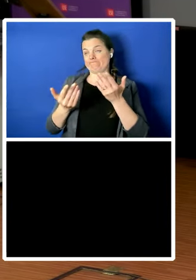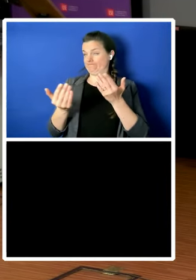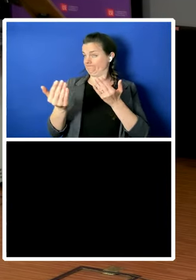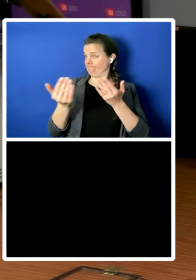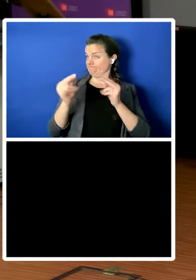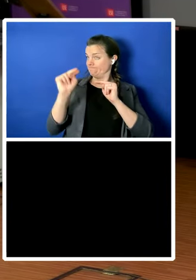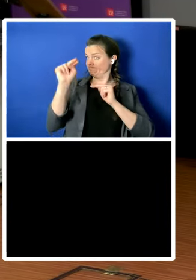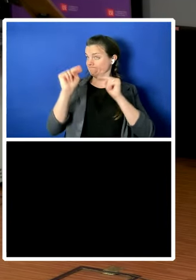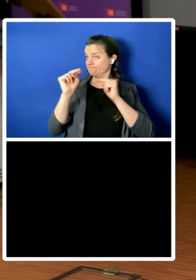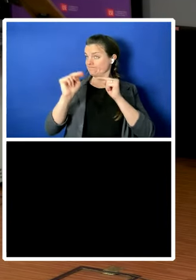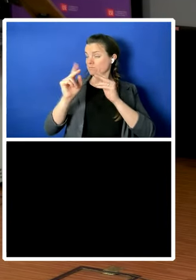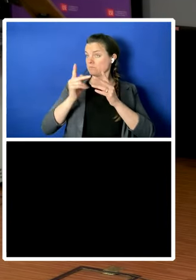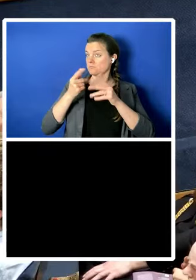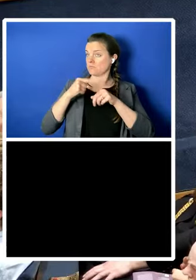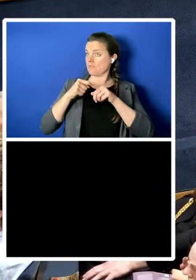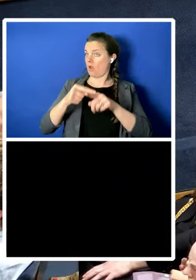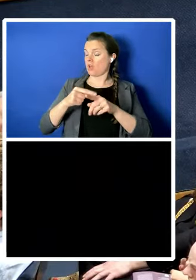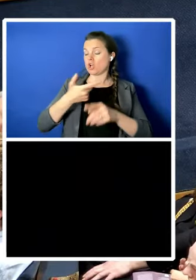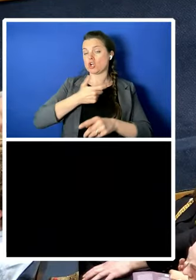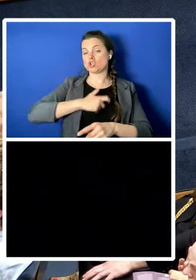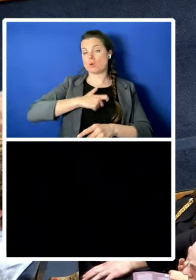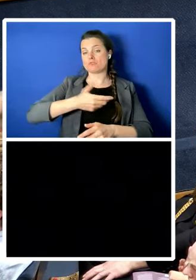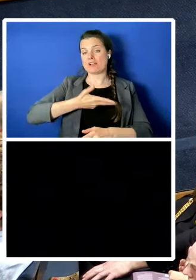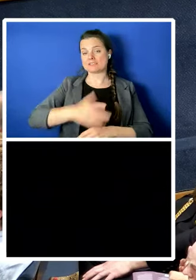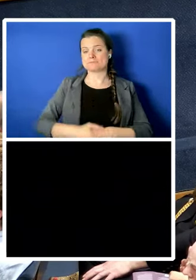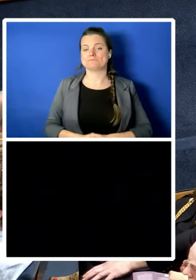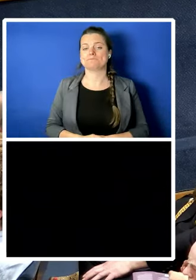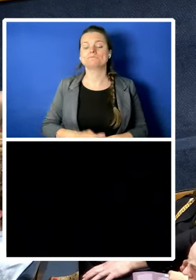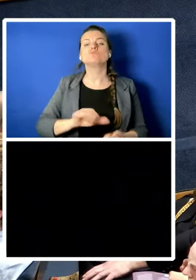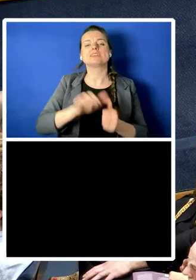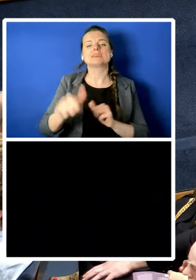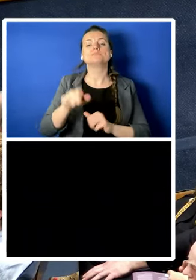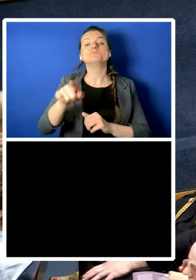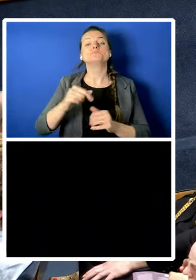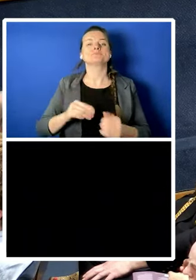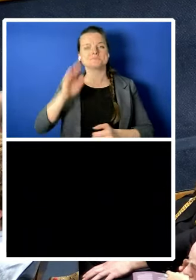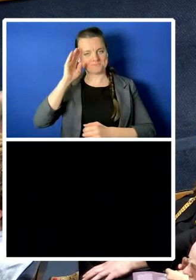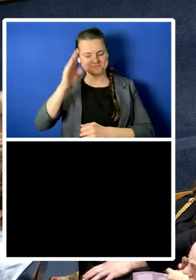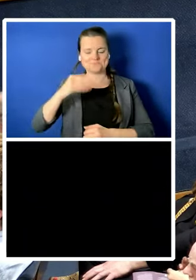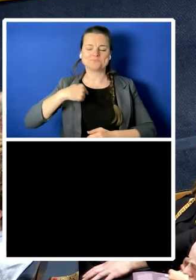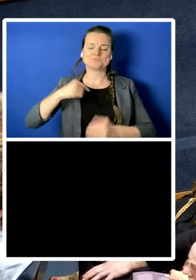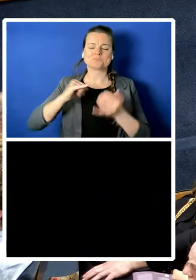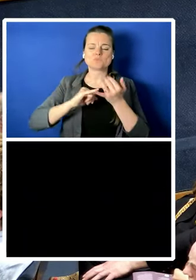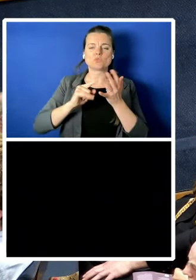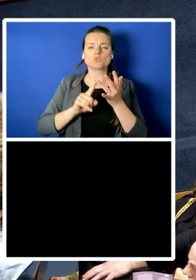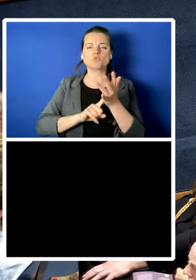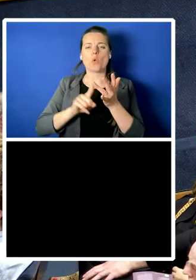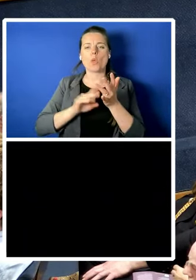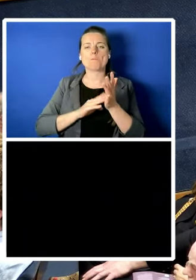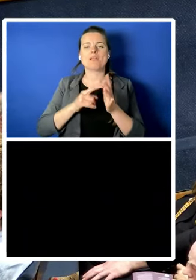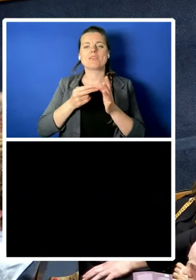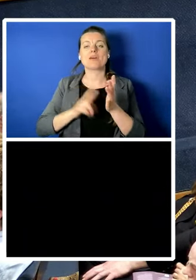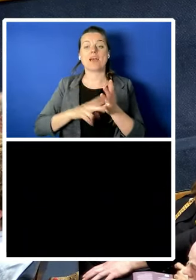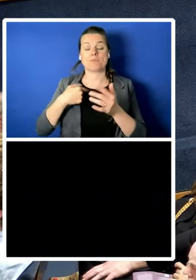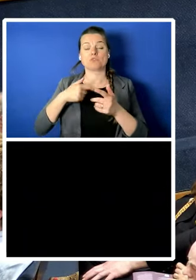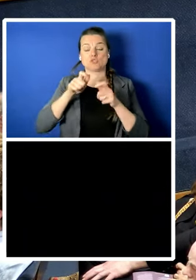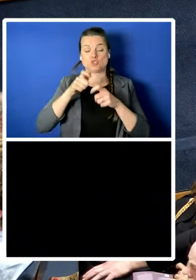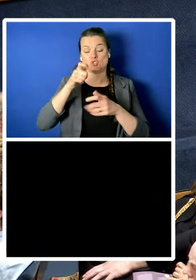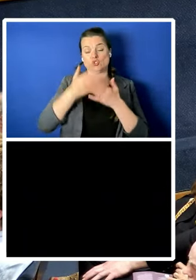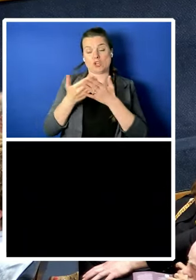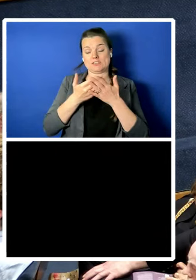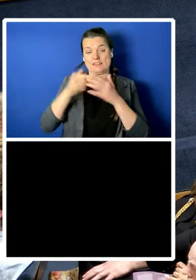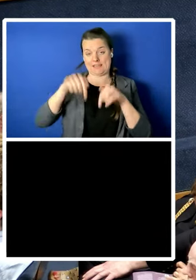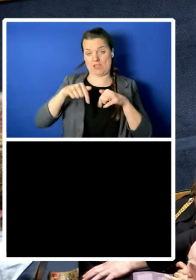hi i'm i'm solomon i'm a student here at the llc my question references uh the